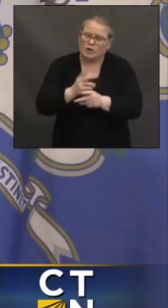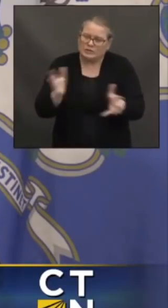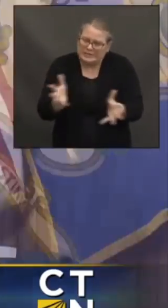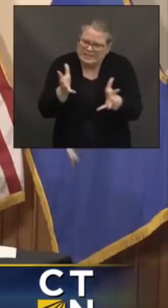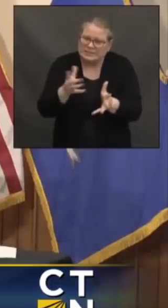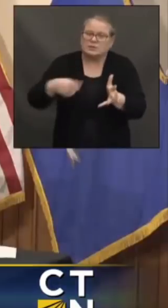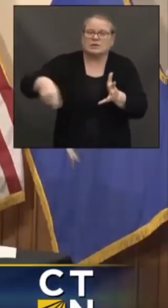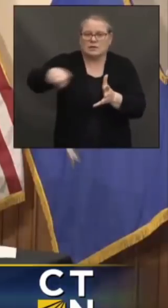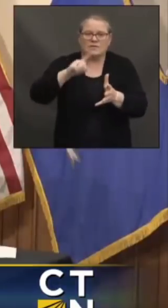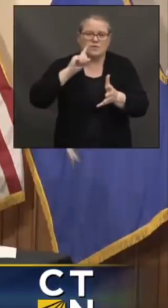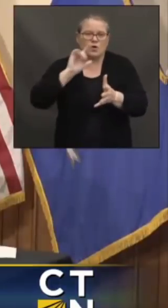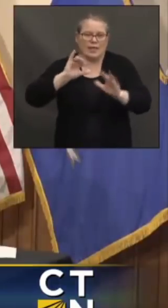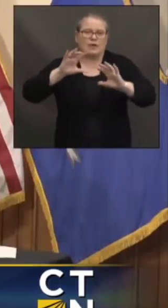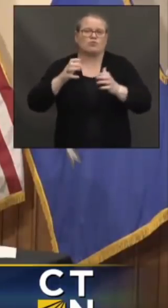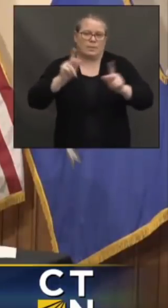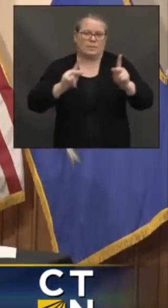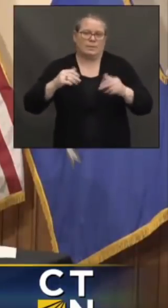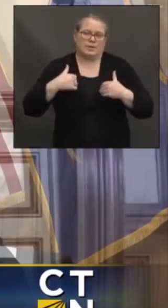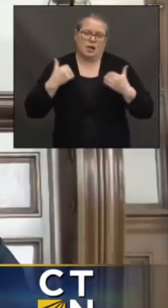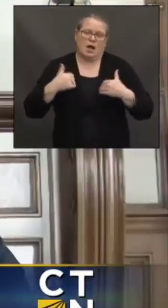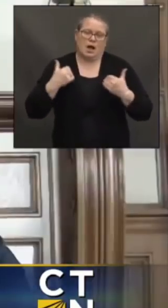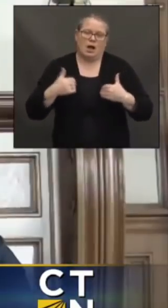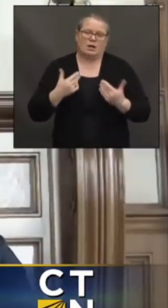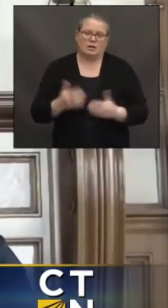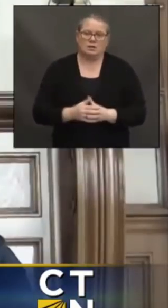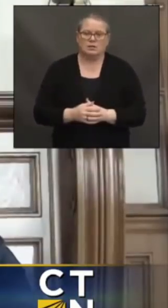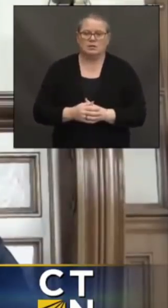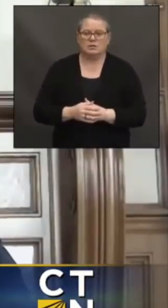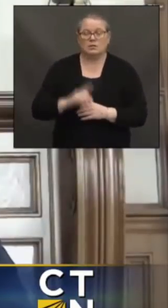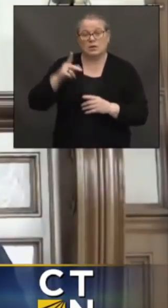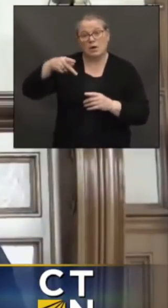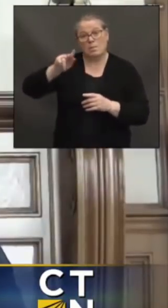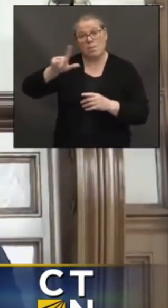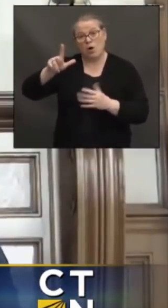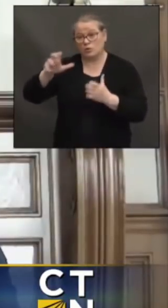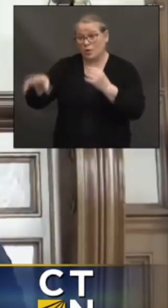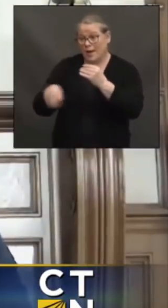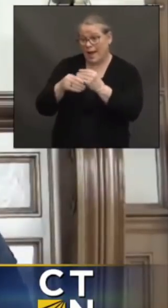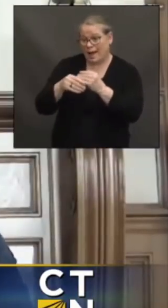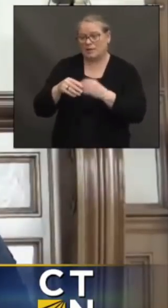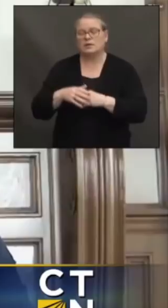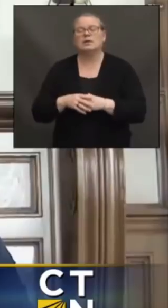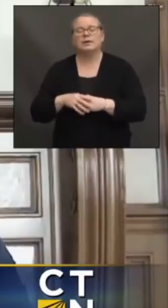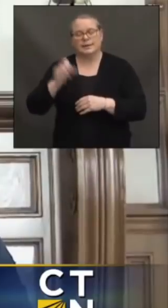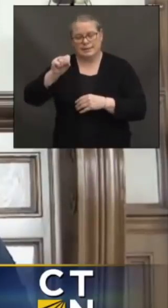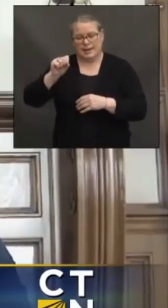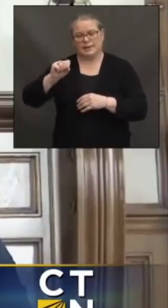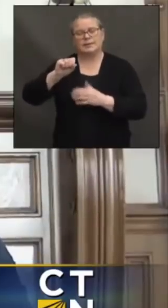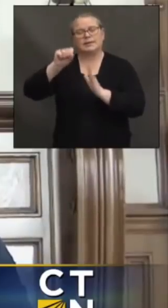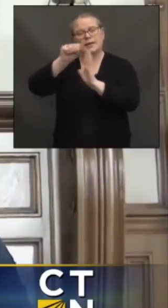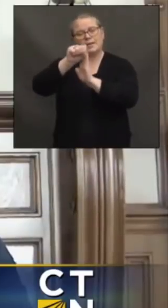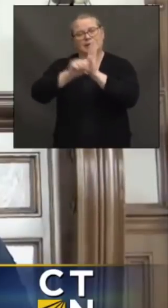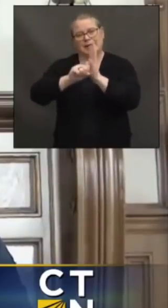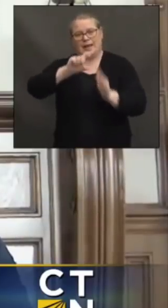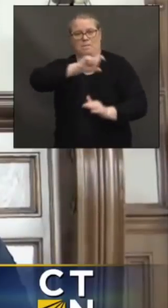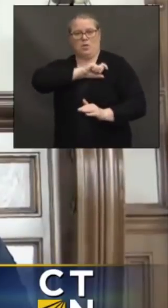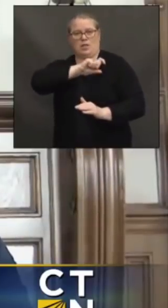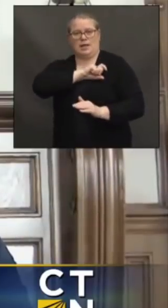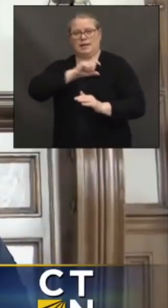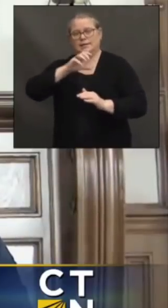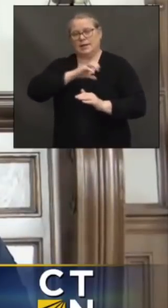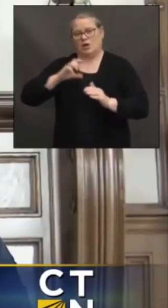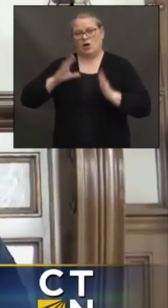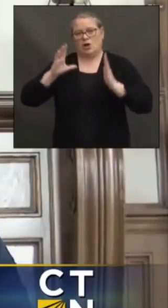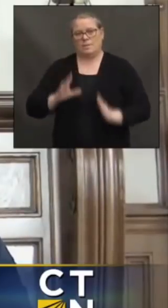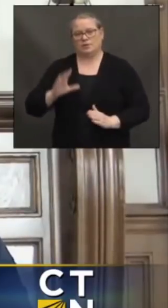Yeah, I'll add something, Governor, and the state police, led by Commissioner Rivella and their team, did a great